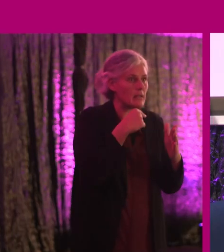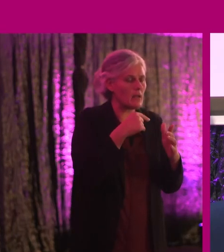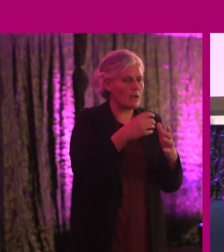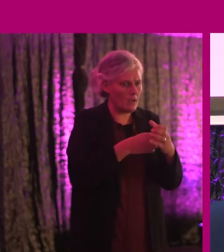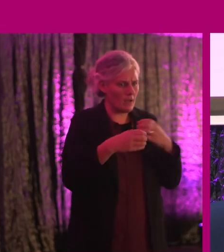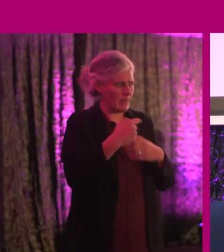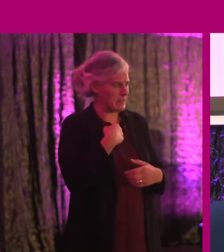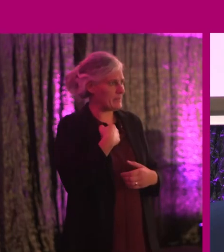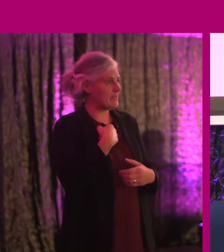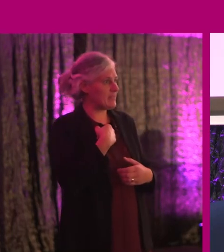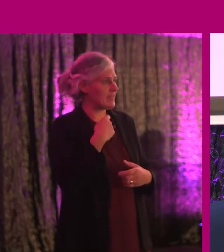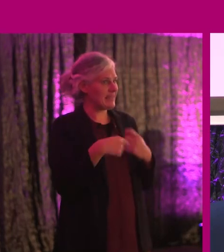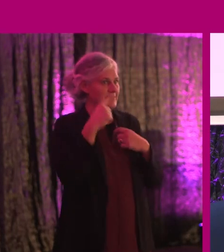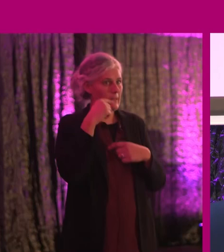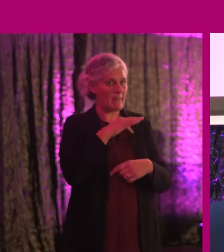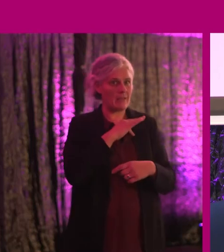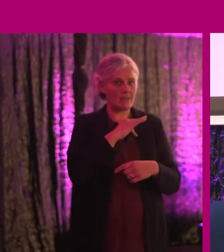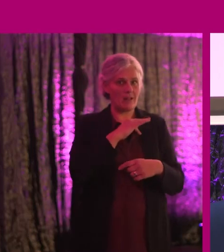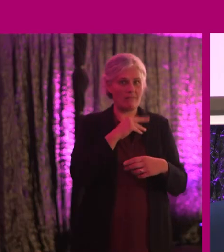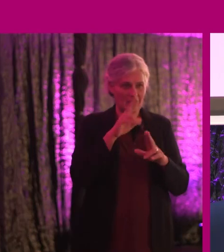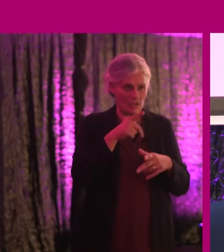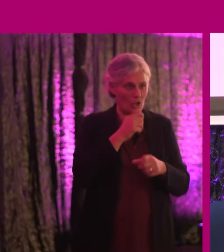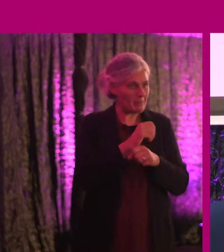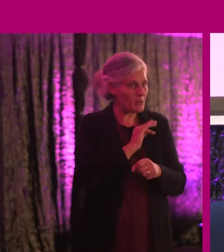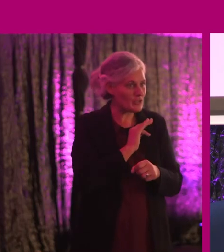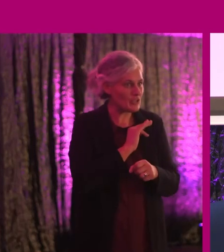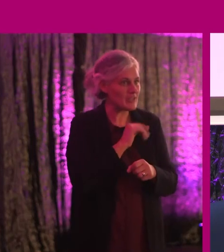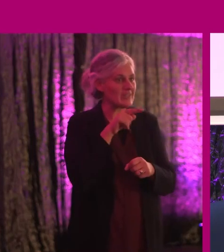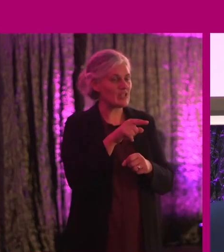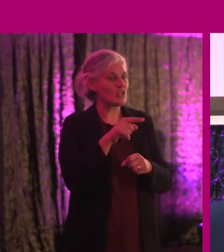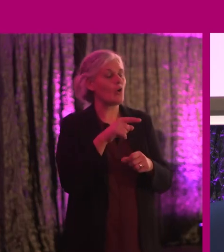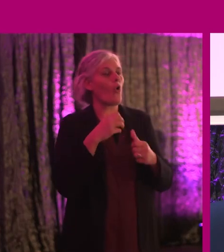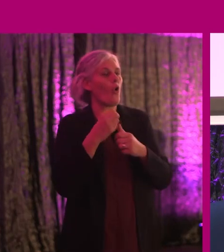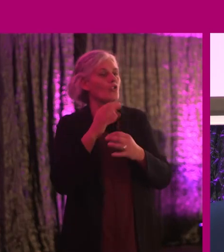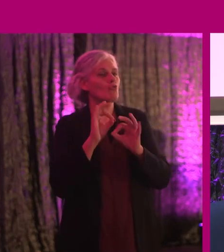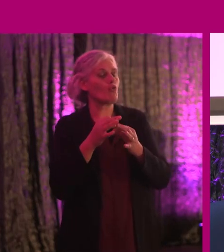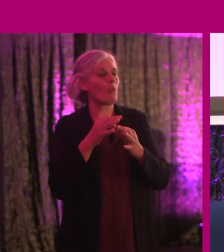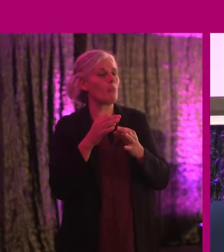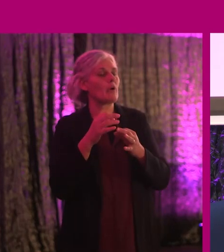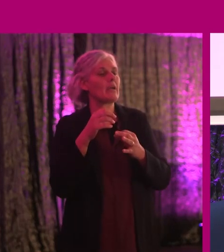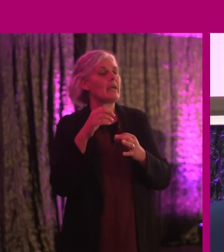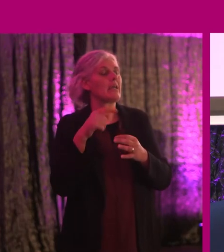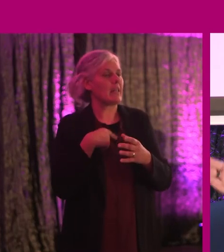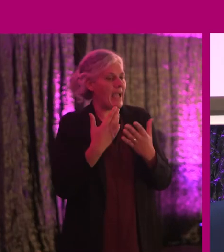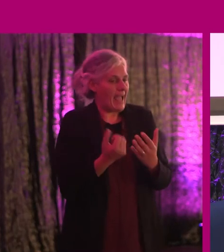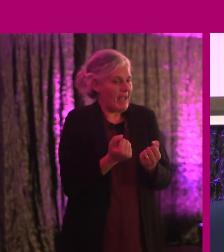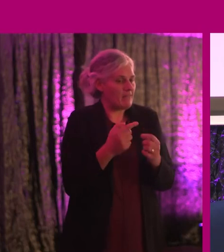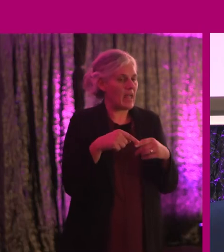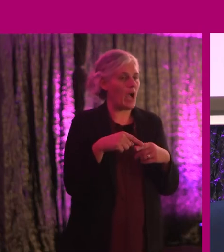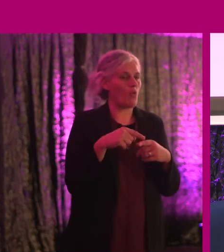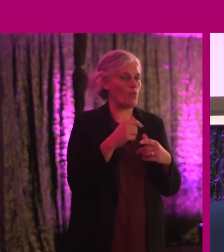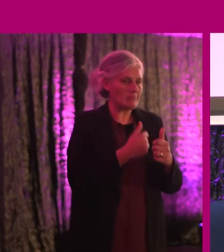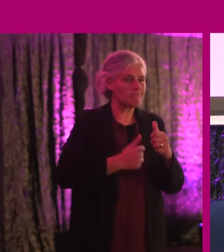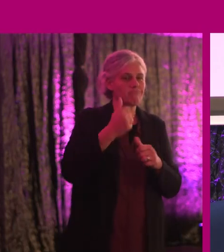I see me. Then they start talking about it. The ERG groups, the employee resource groups, have now got executive